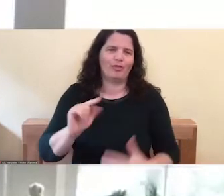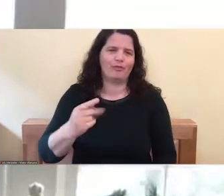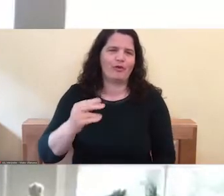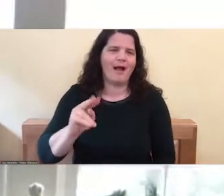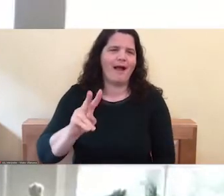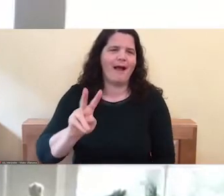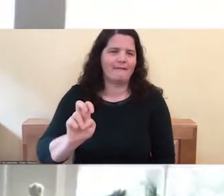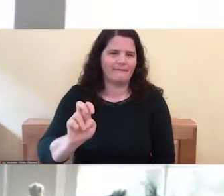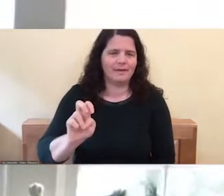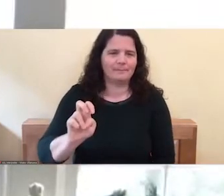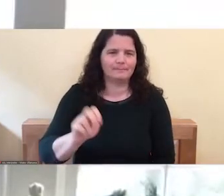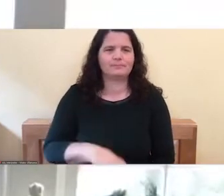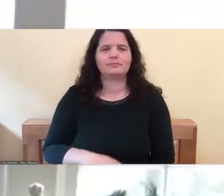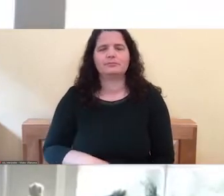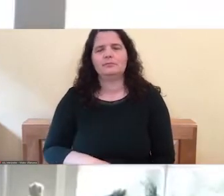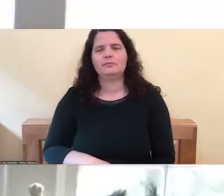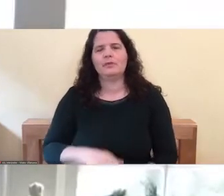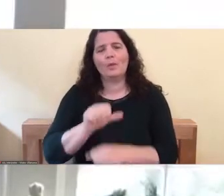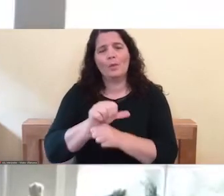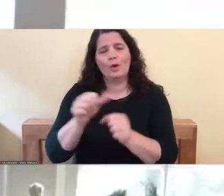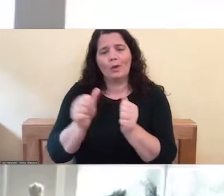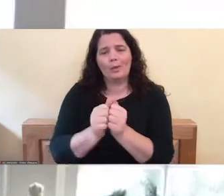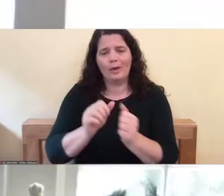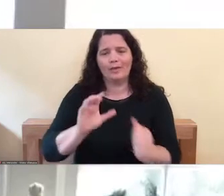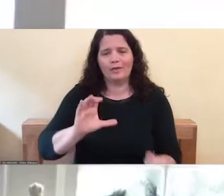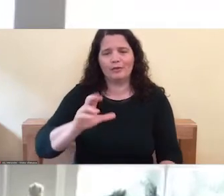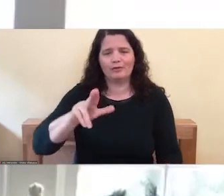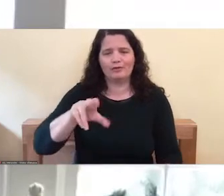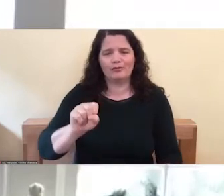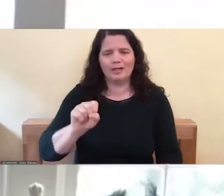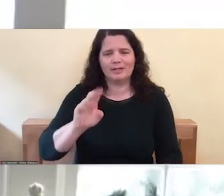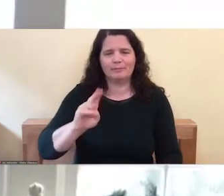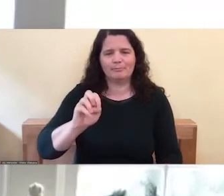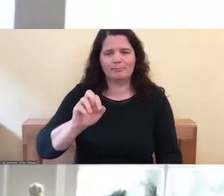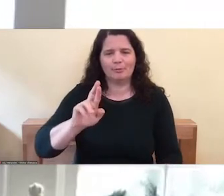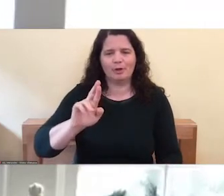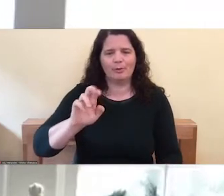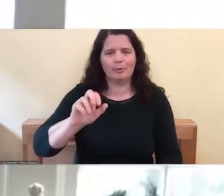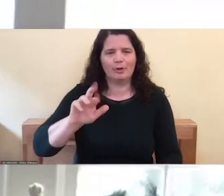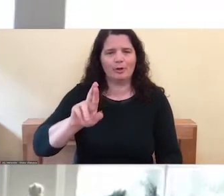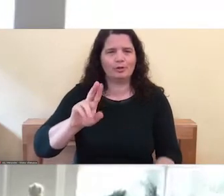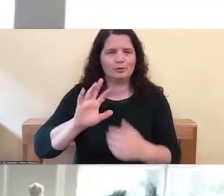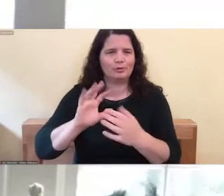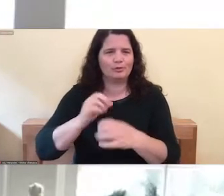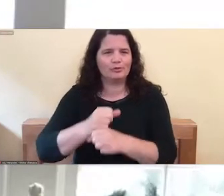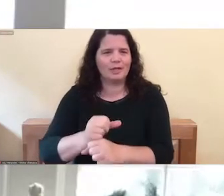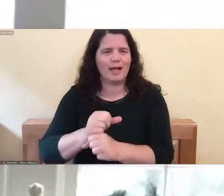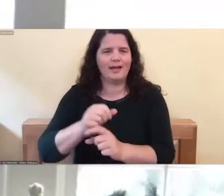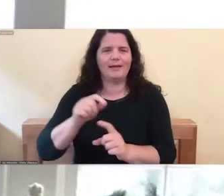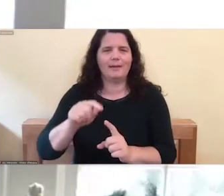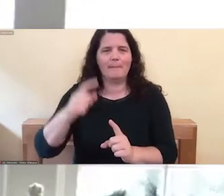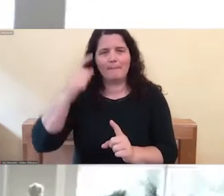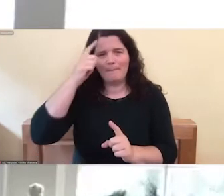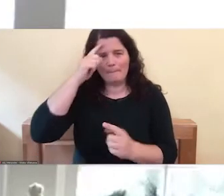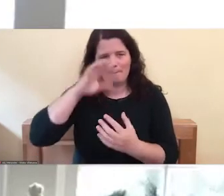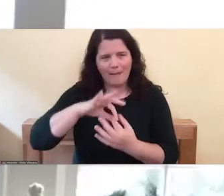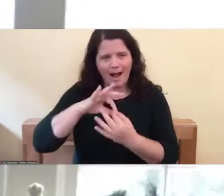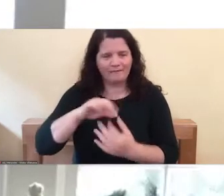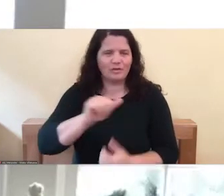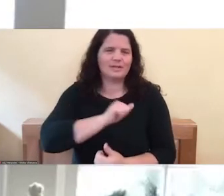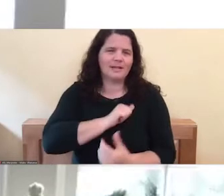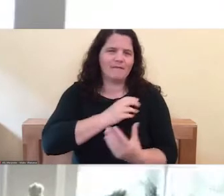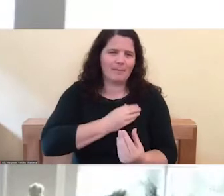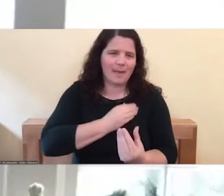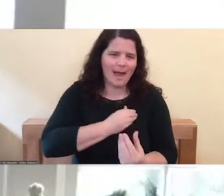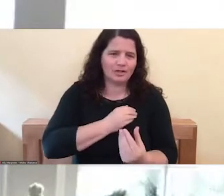Self-Compassion Program and created all the materials for that, like the Mindful Self-Compassion Workbook and